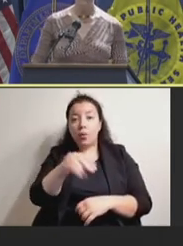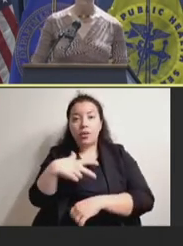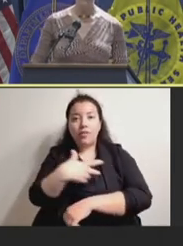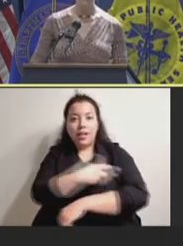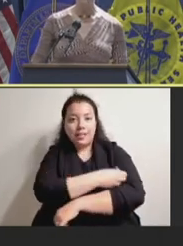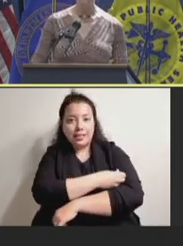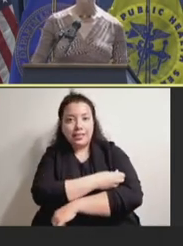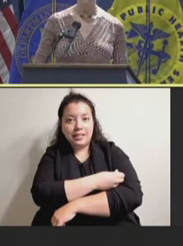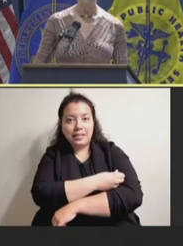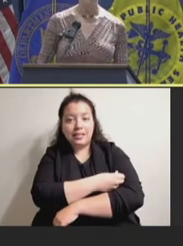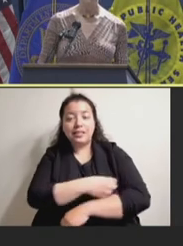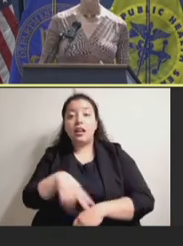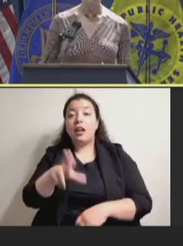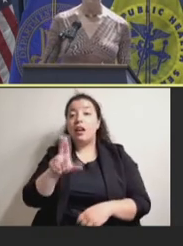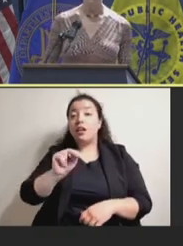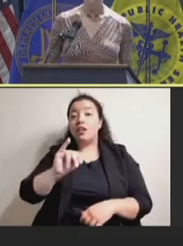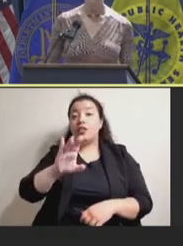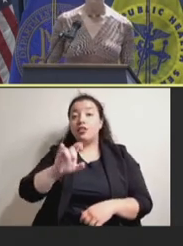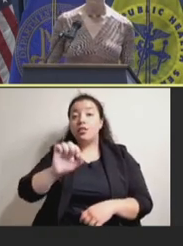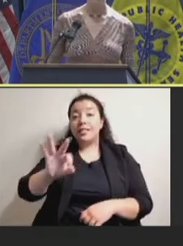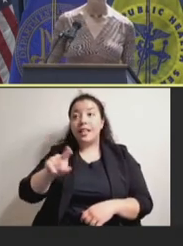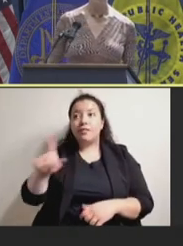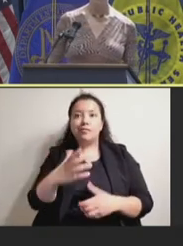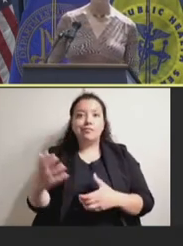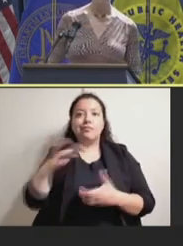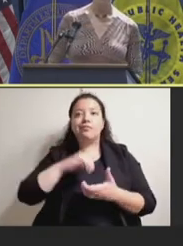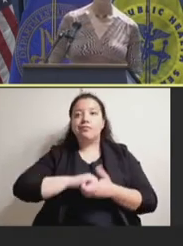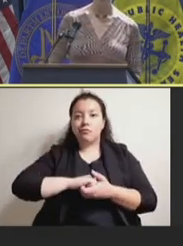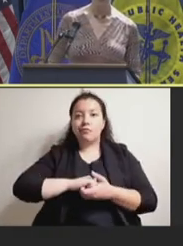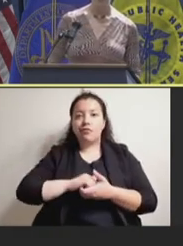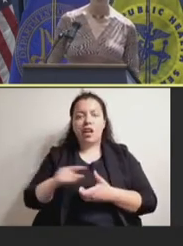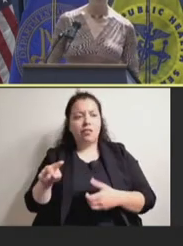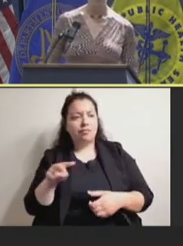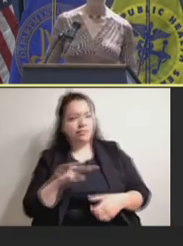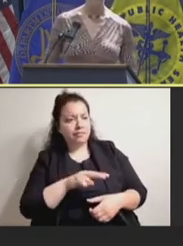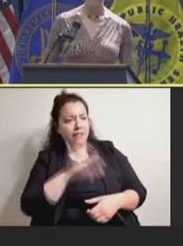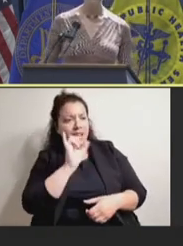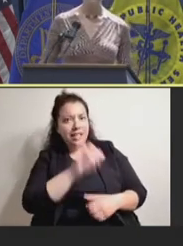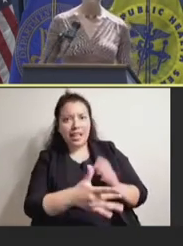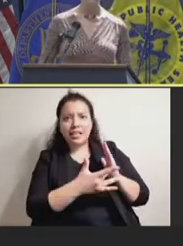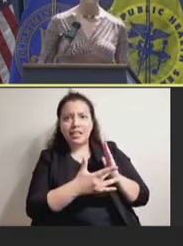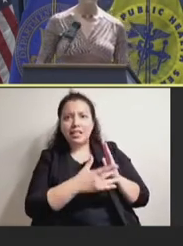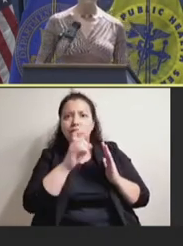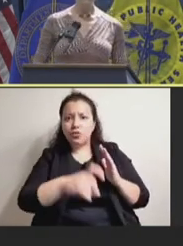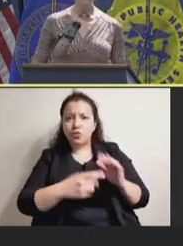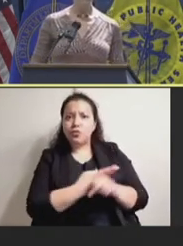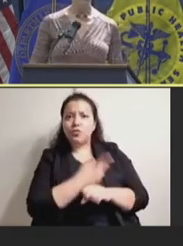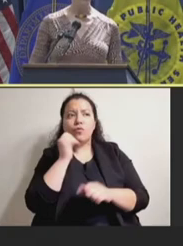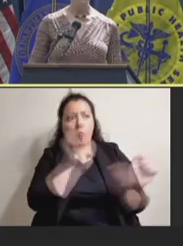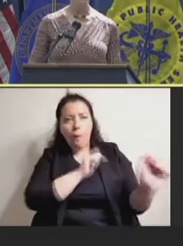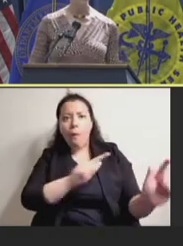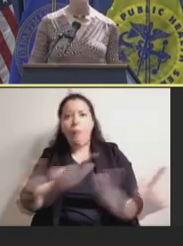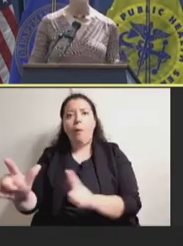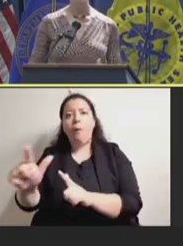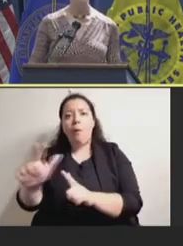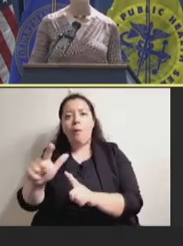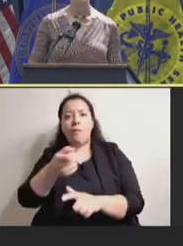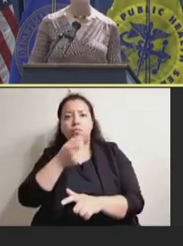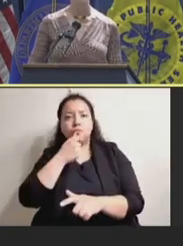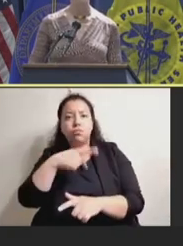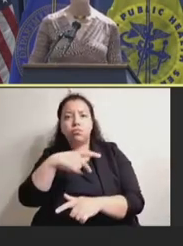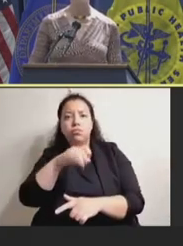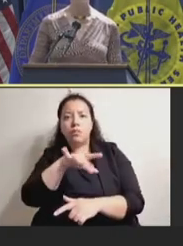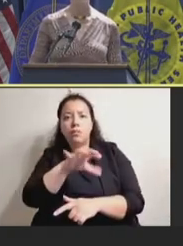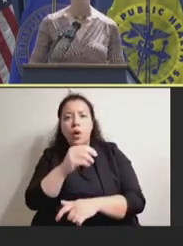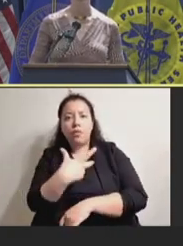and said that this technology should be used for all oral polio vaccines. Polio, that vaccine is one of the